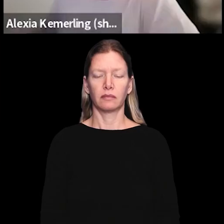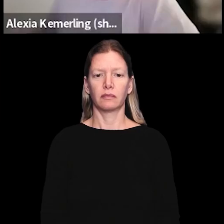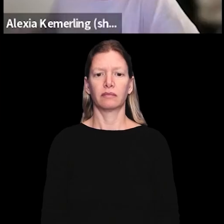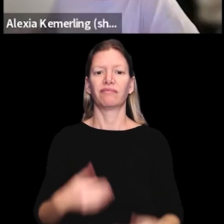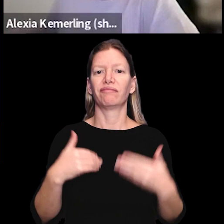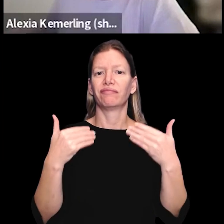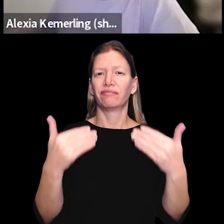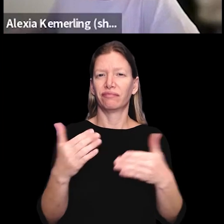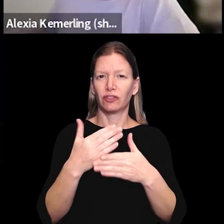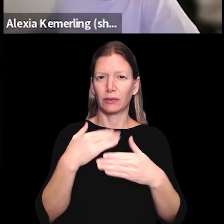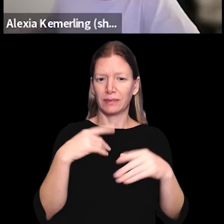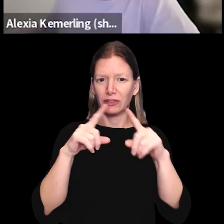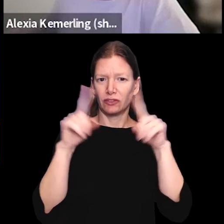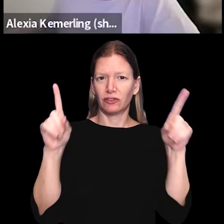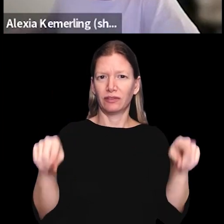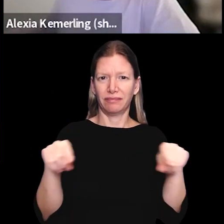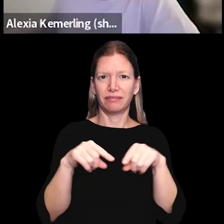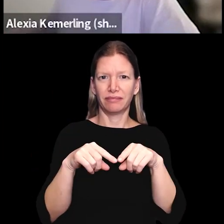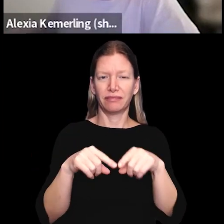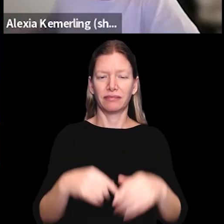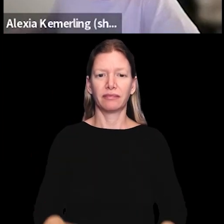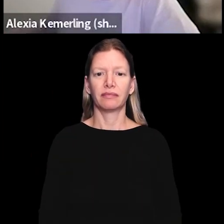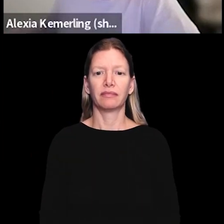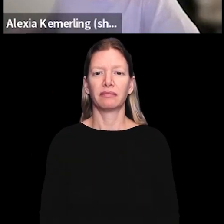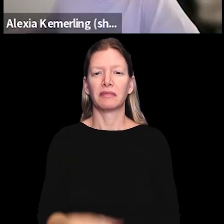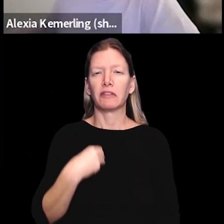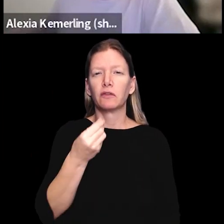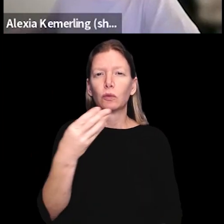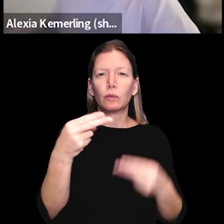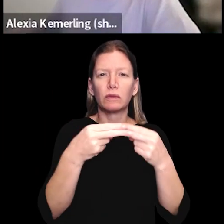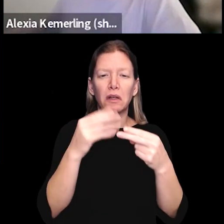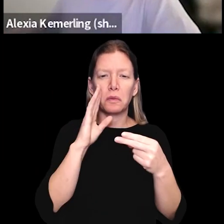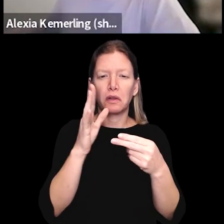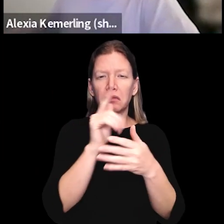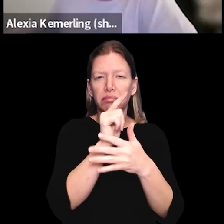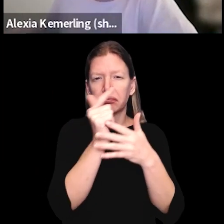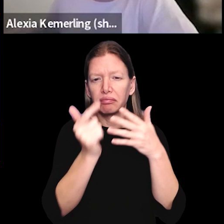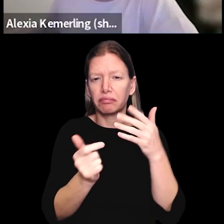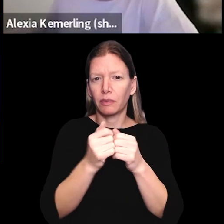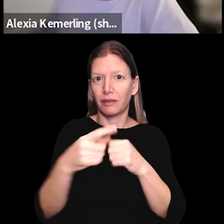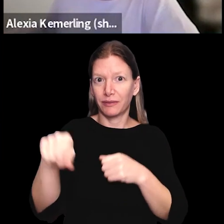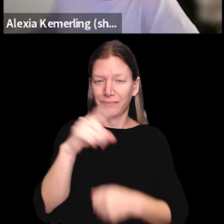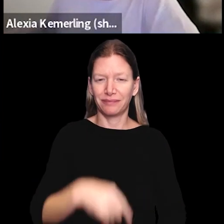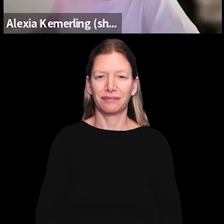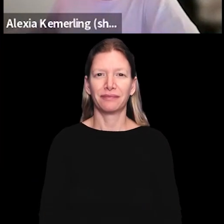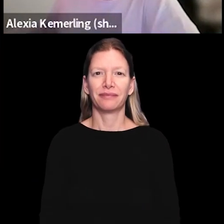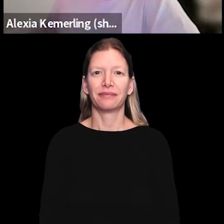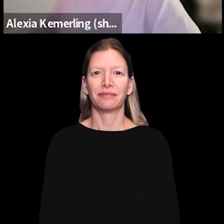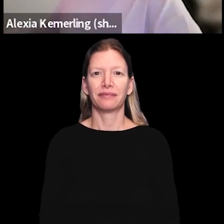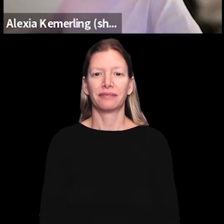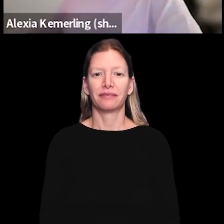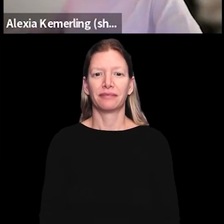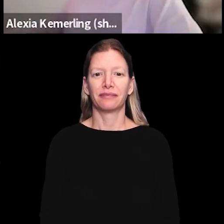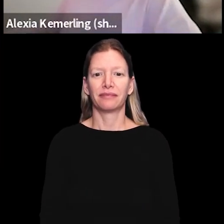So I'm going to go ahead and share my screen. I have a couple of slides to go through with you all.